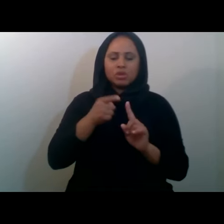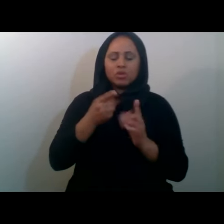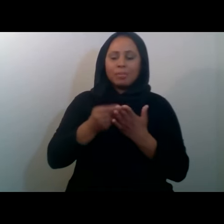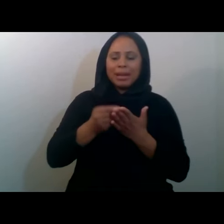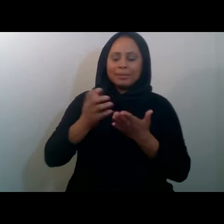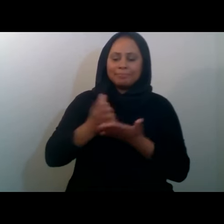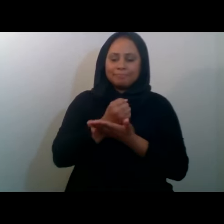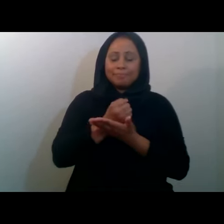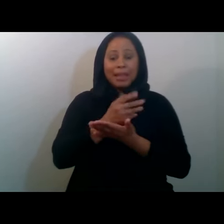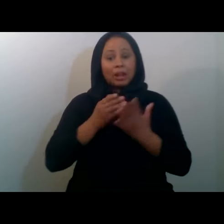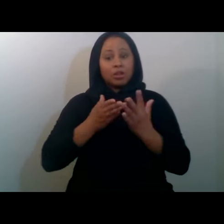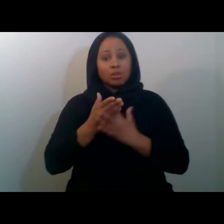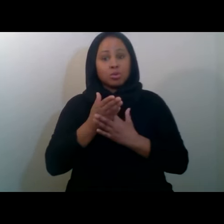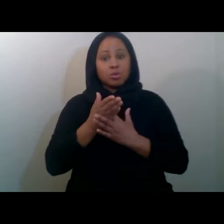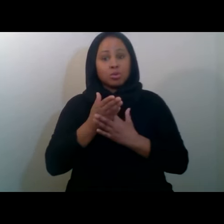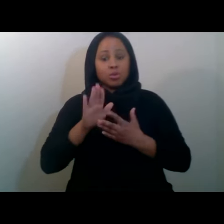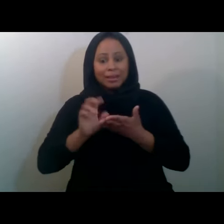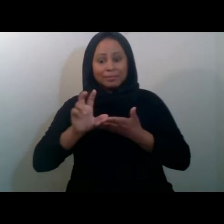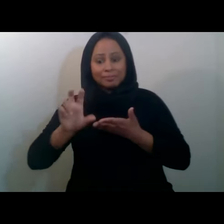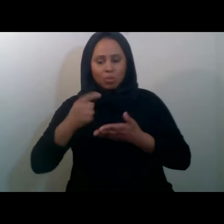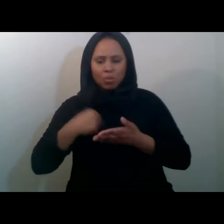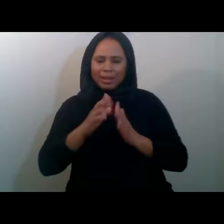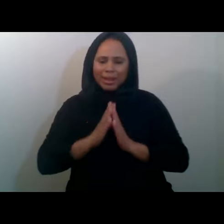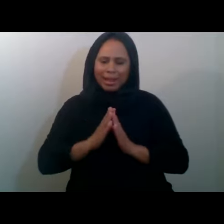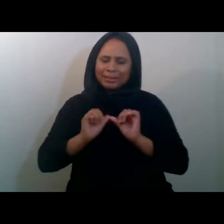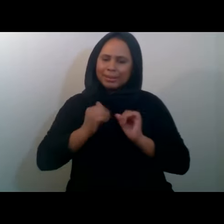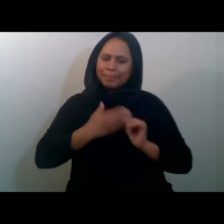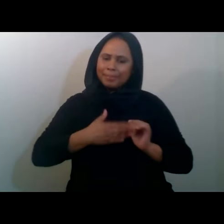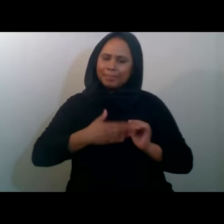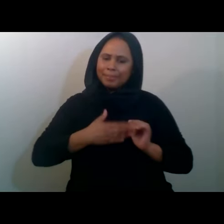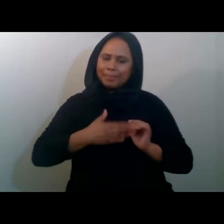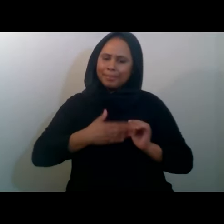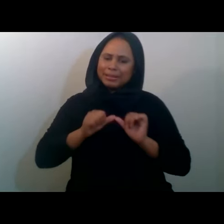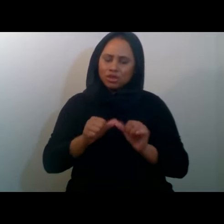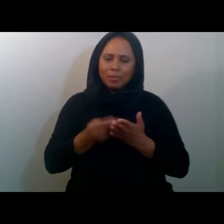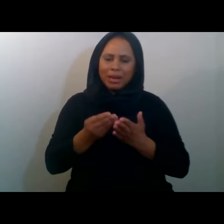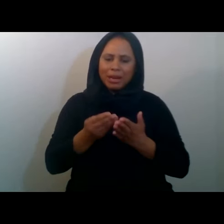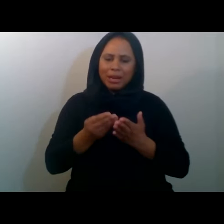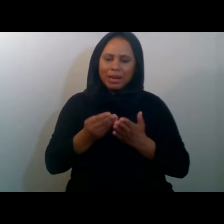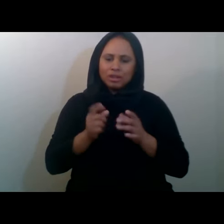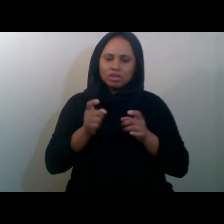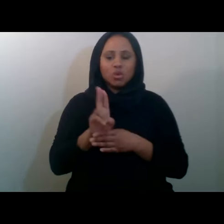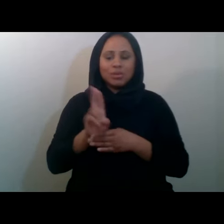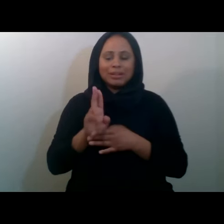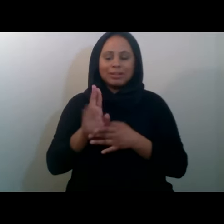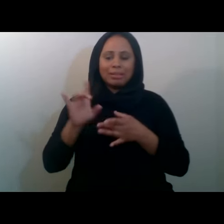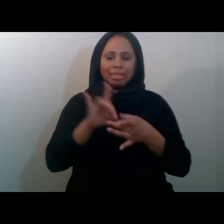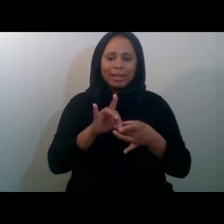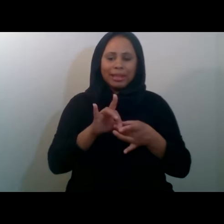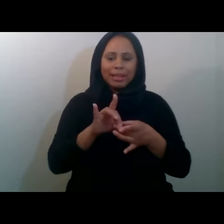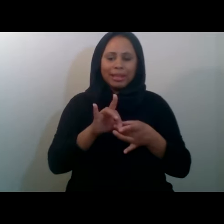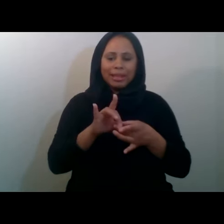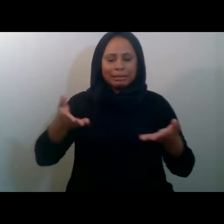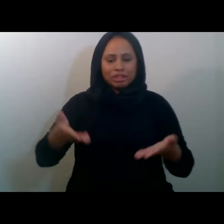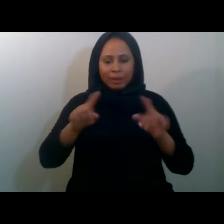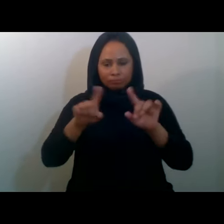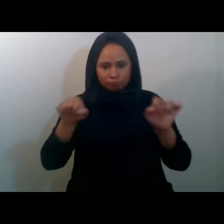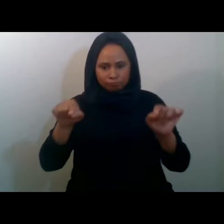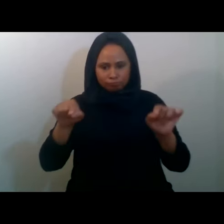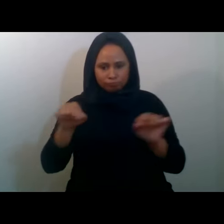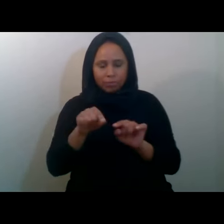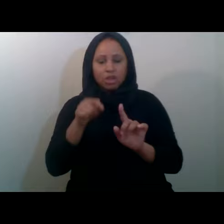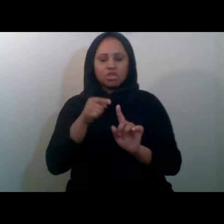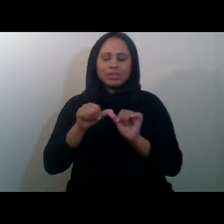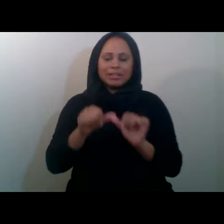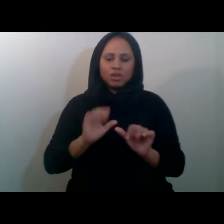charitable giving, we ask that you please continue to donate using the link in the chat to keep programs like this and the Big Brother program running.